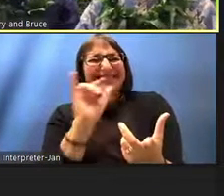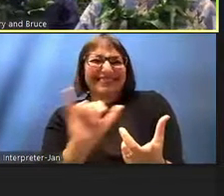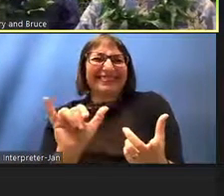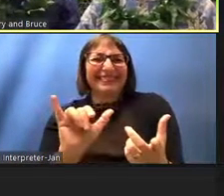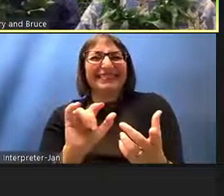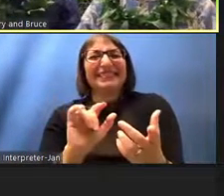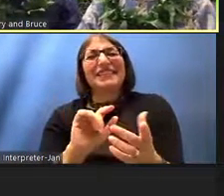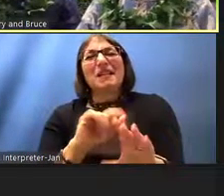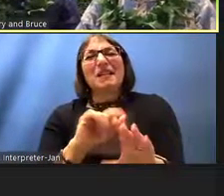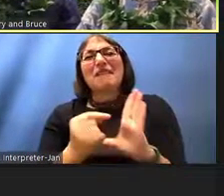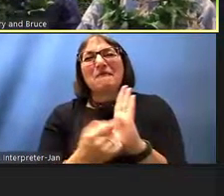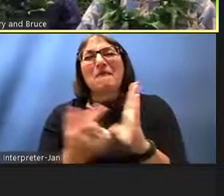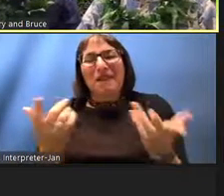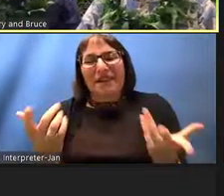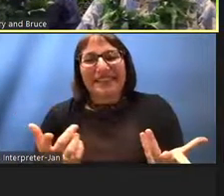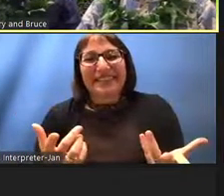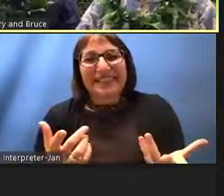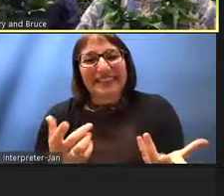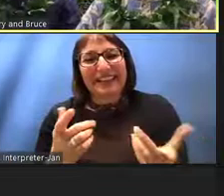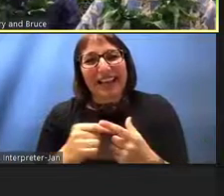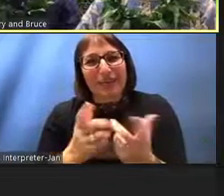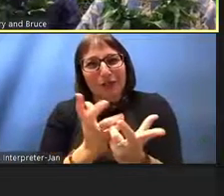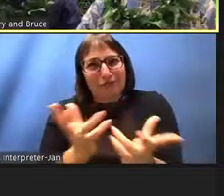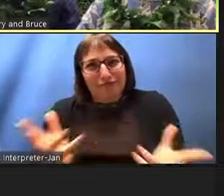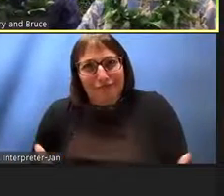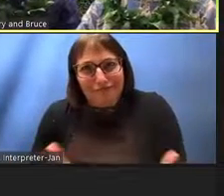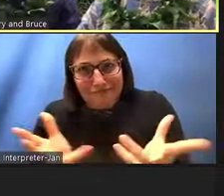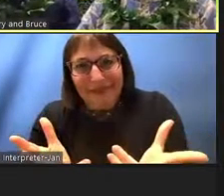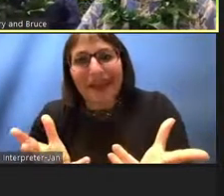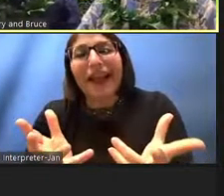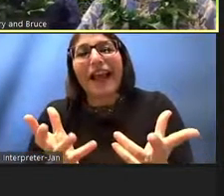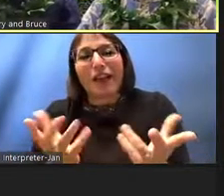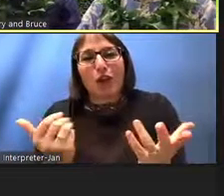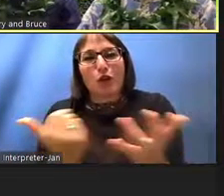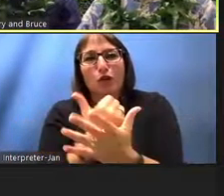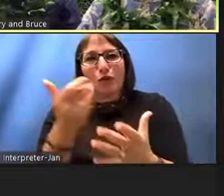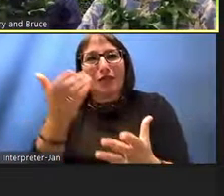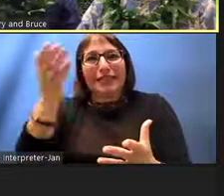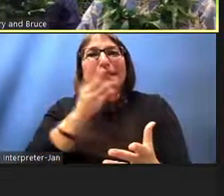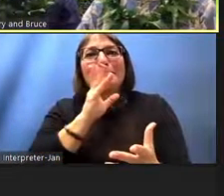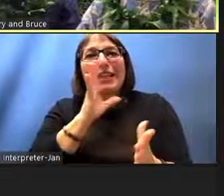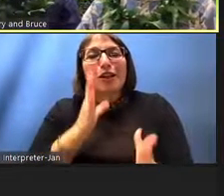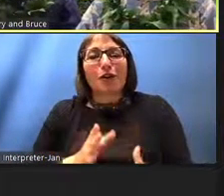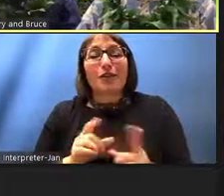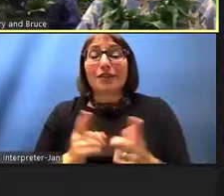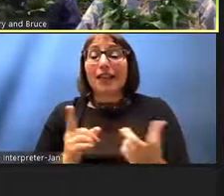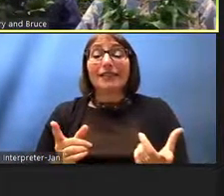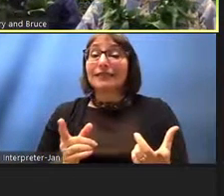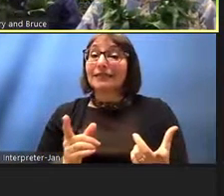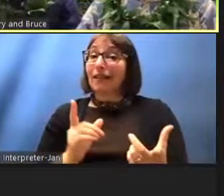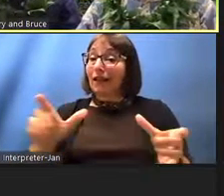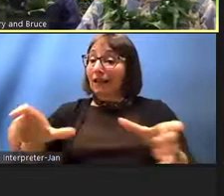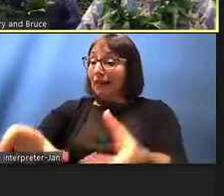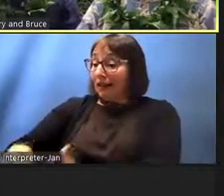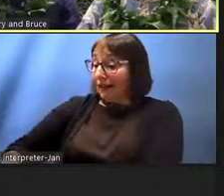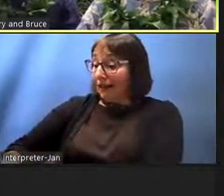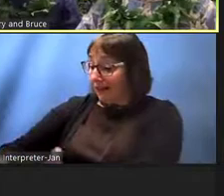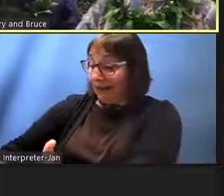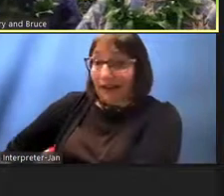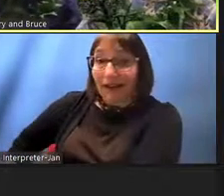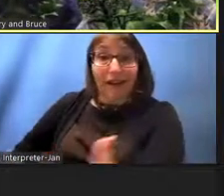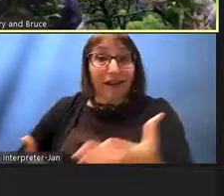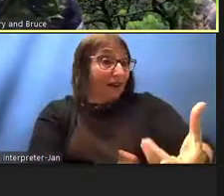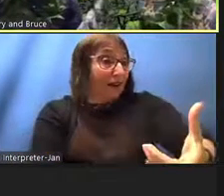regenerating of hawaiian speakers is a single hull canoe so let's get to a illish